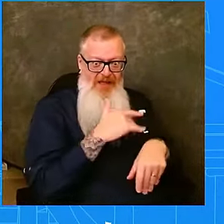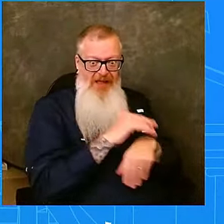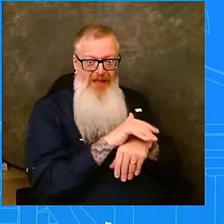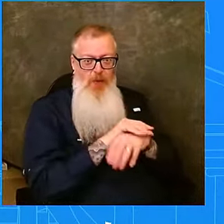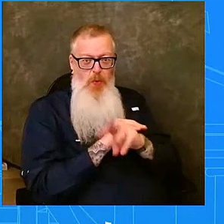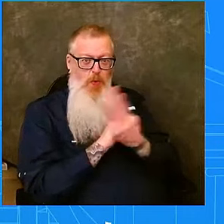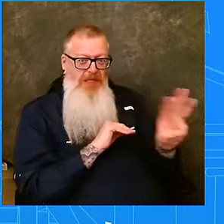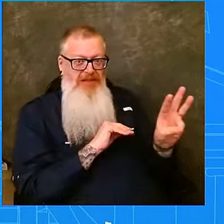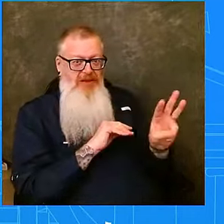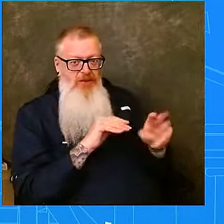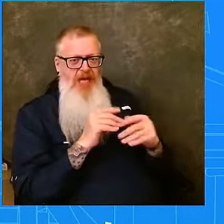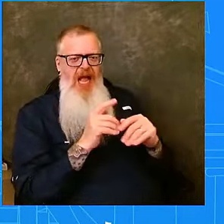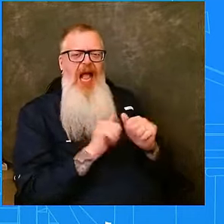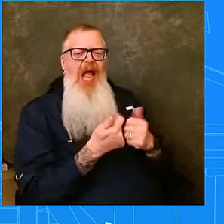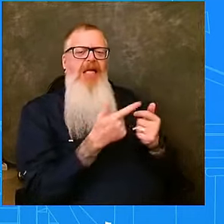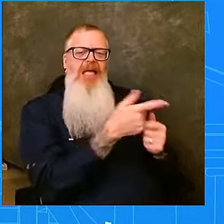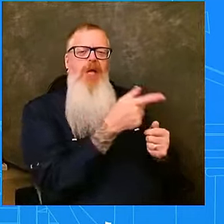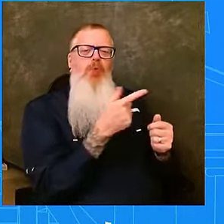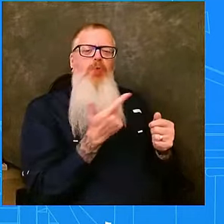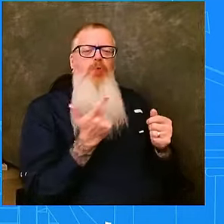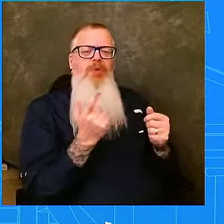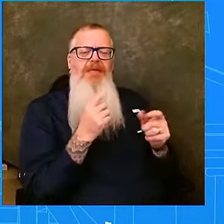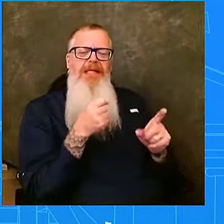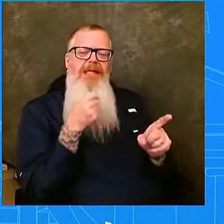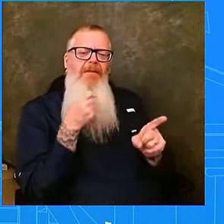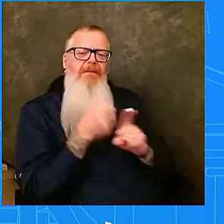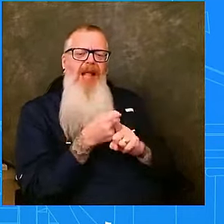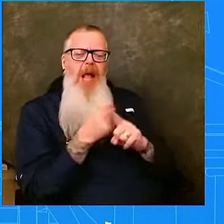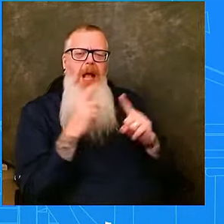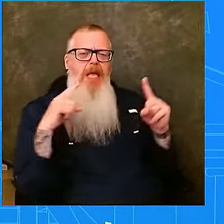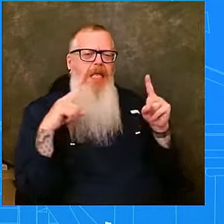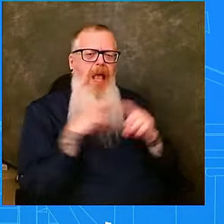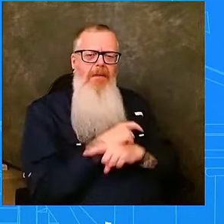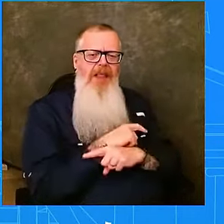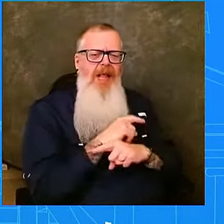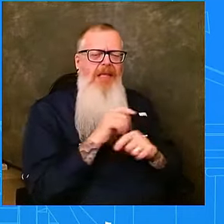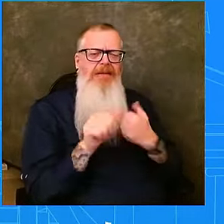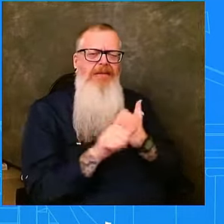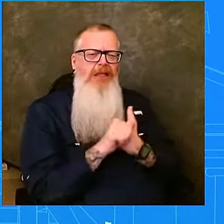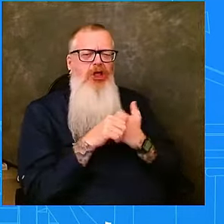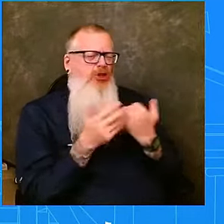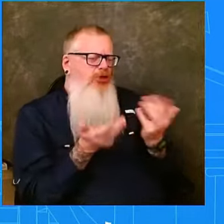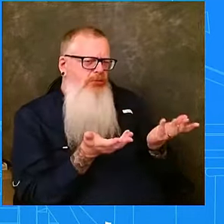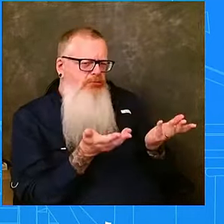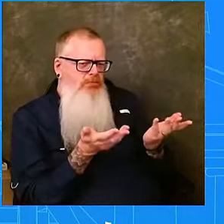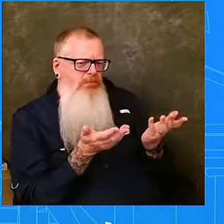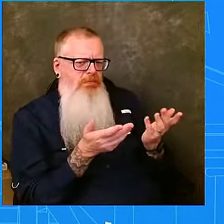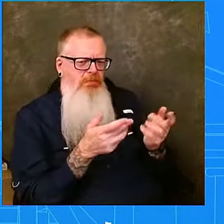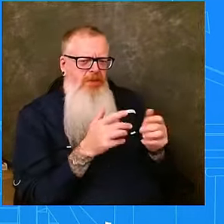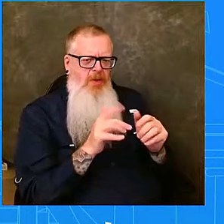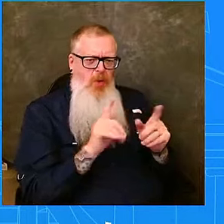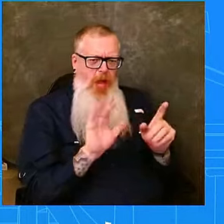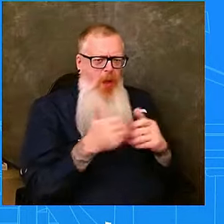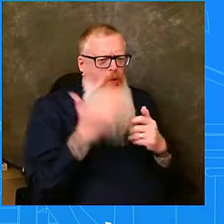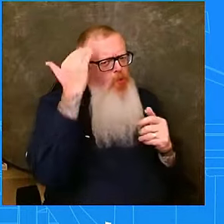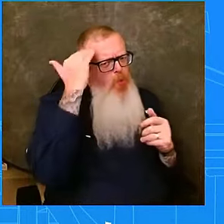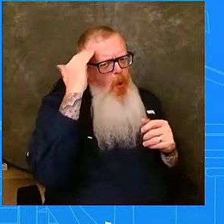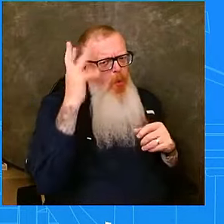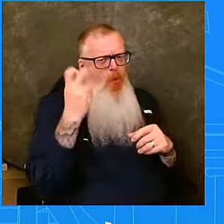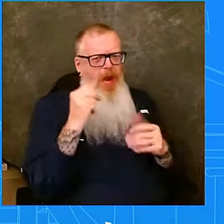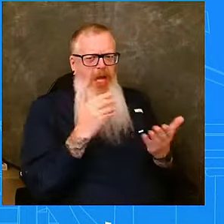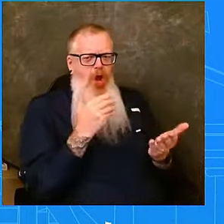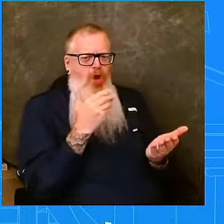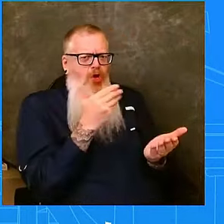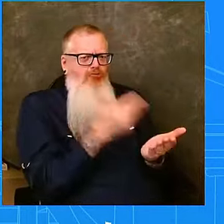for residents? And just how unique is it, the fact that it will be a hurricane when it hits the west coast, but also a hurricane when it